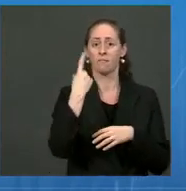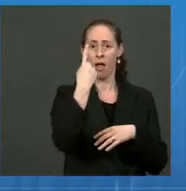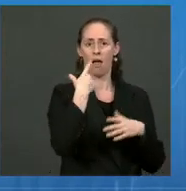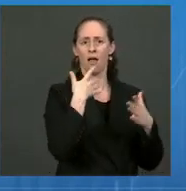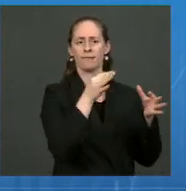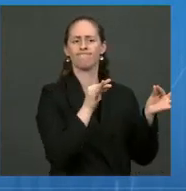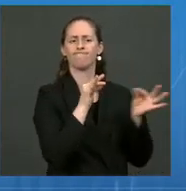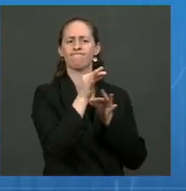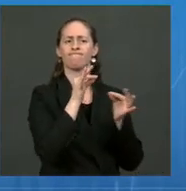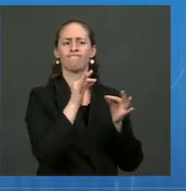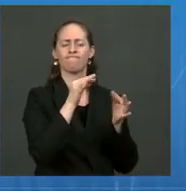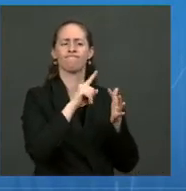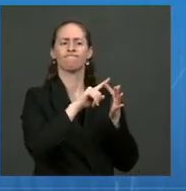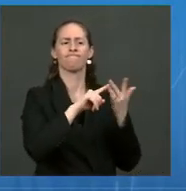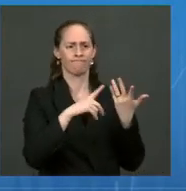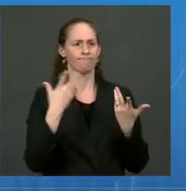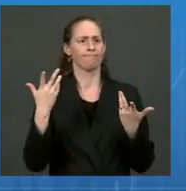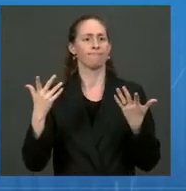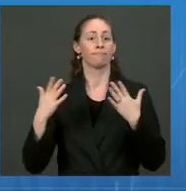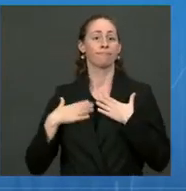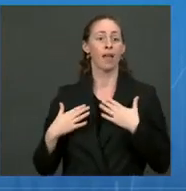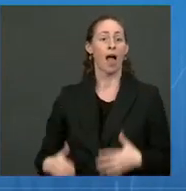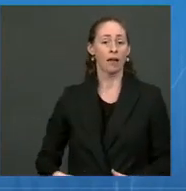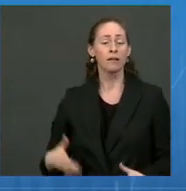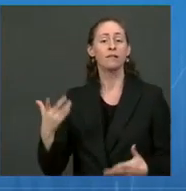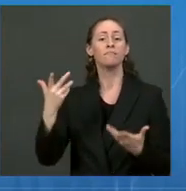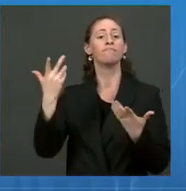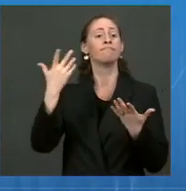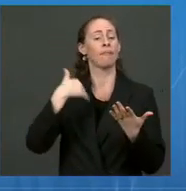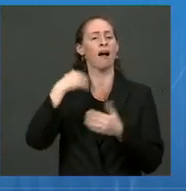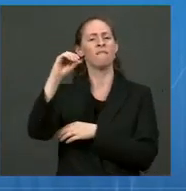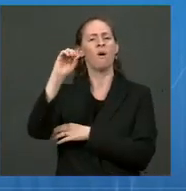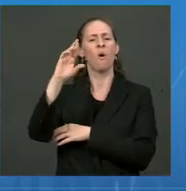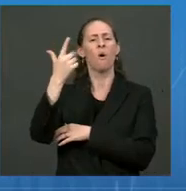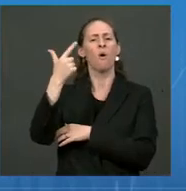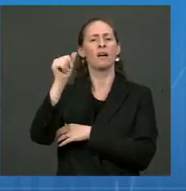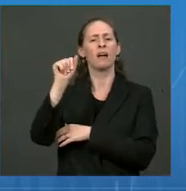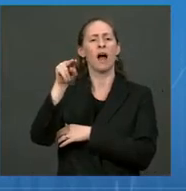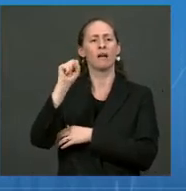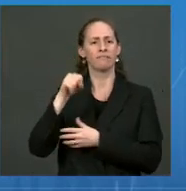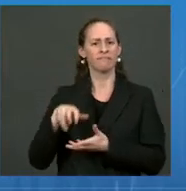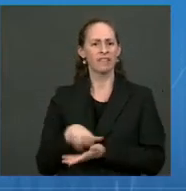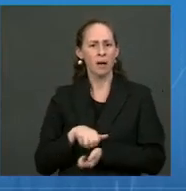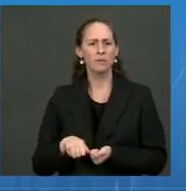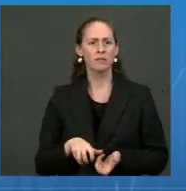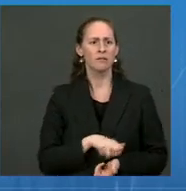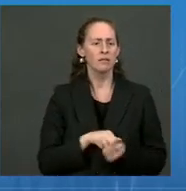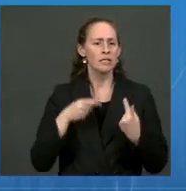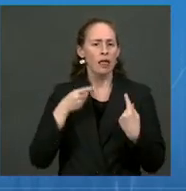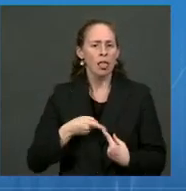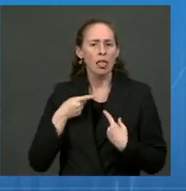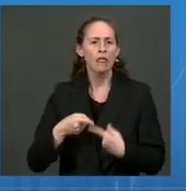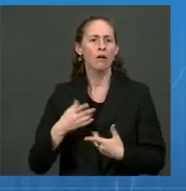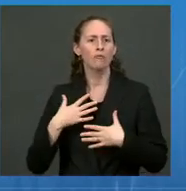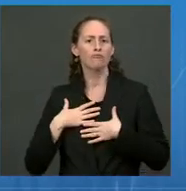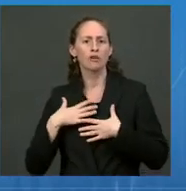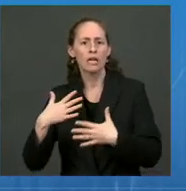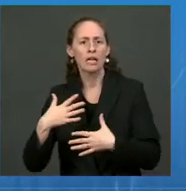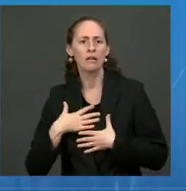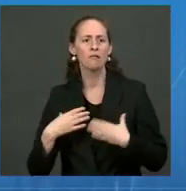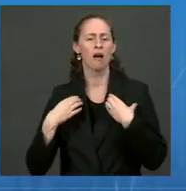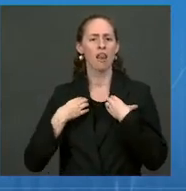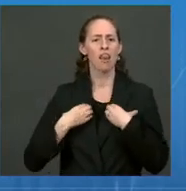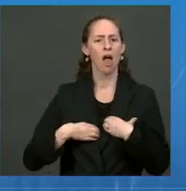damage. For example, if you have acute respiratory distress syndrome with a considerable amount of damage to lung tissue, you can